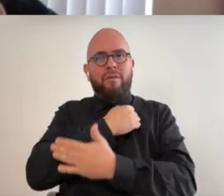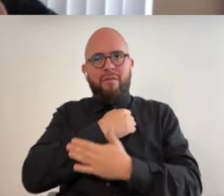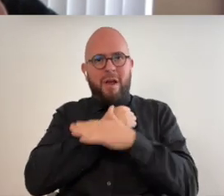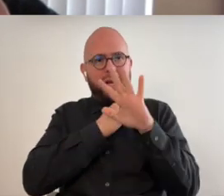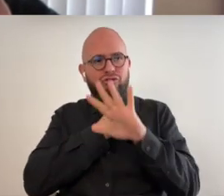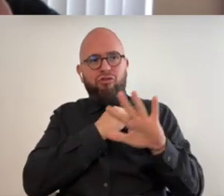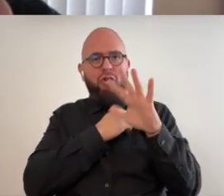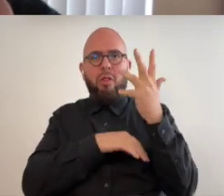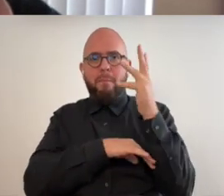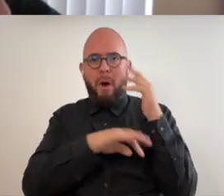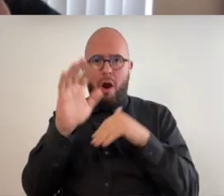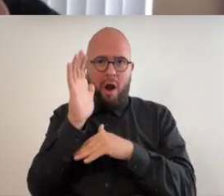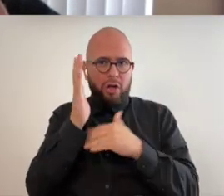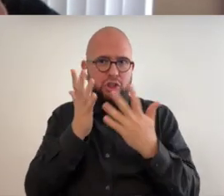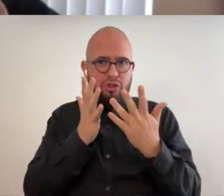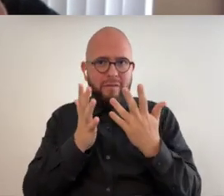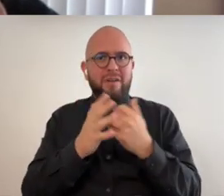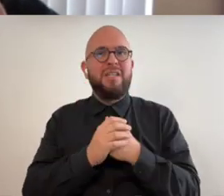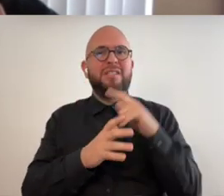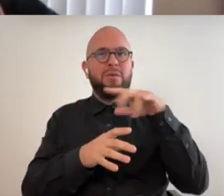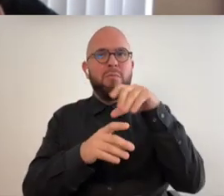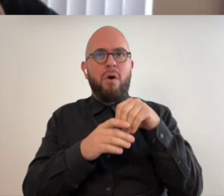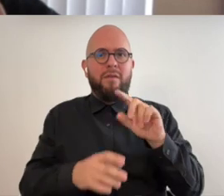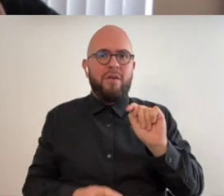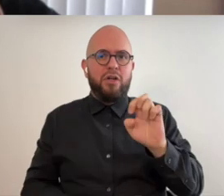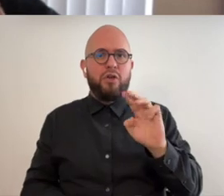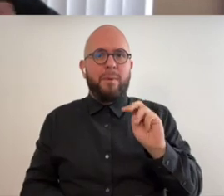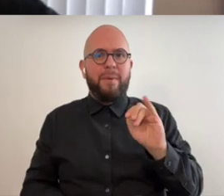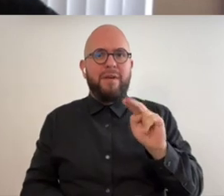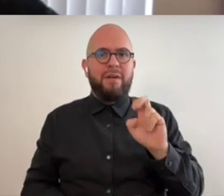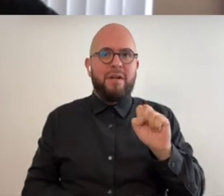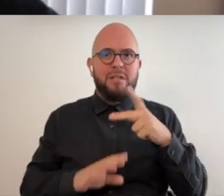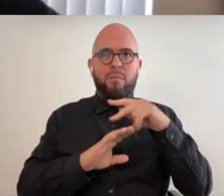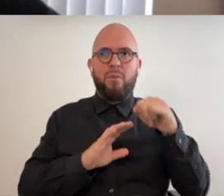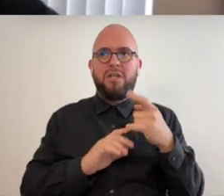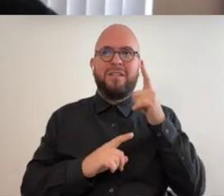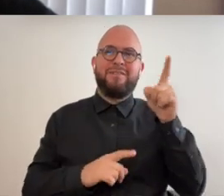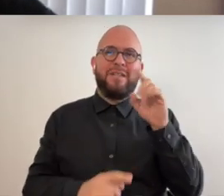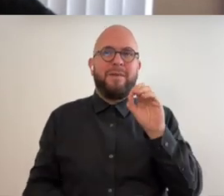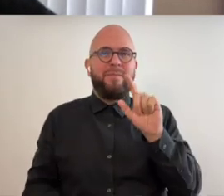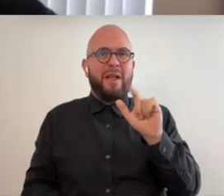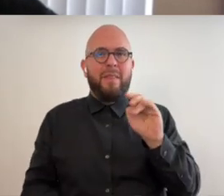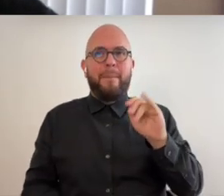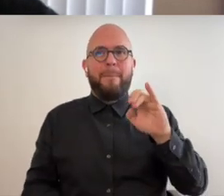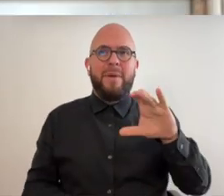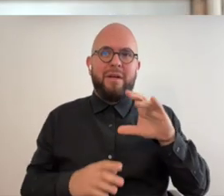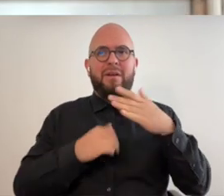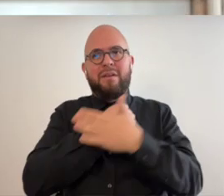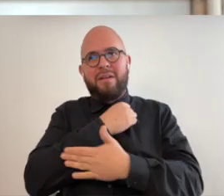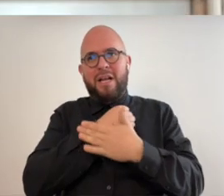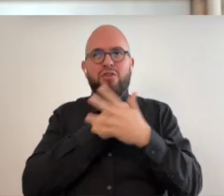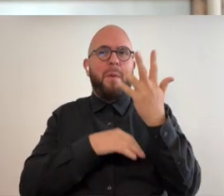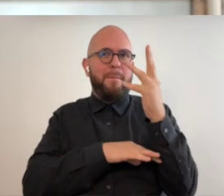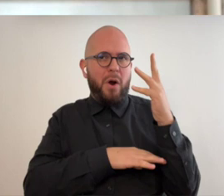park service as part of the terminus project at olympic national park and i did uh neat